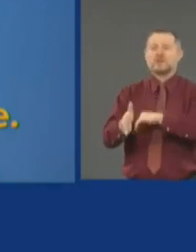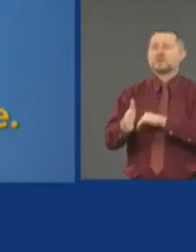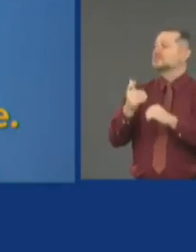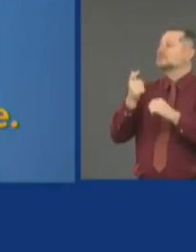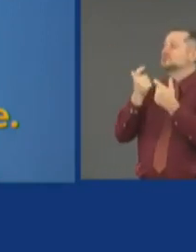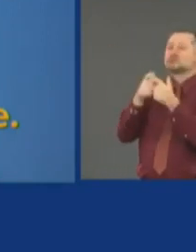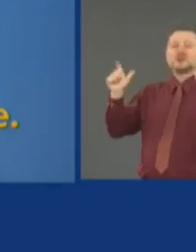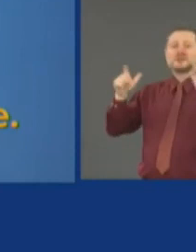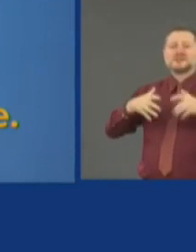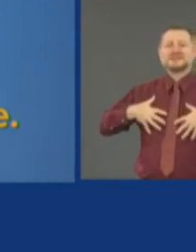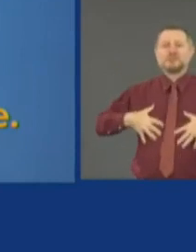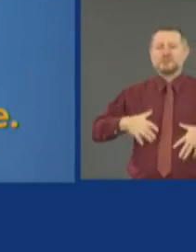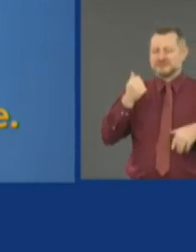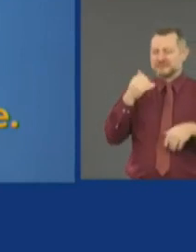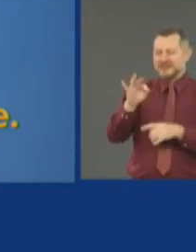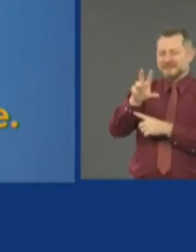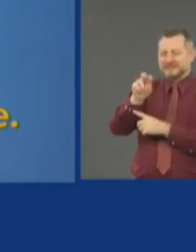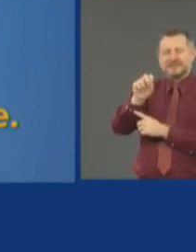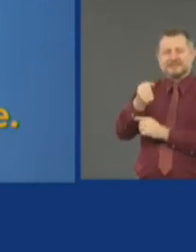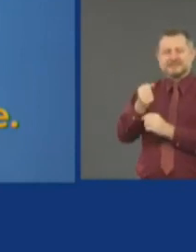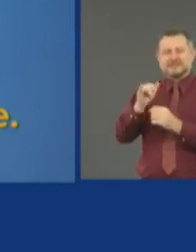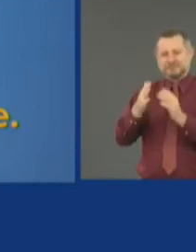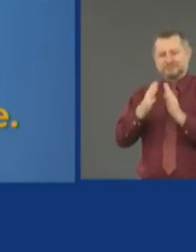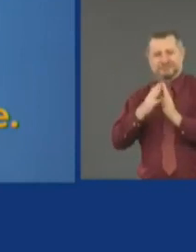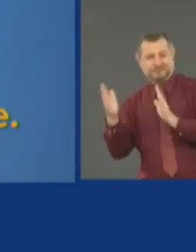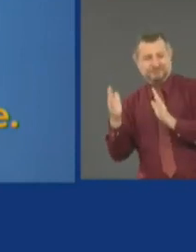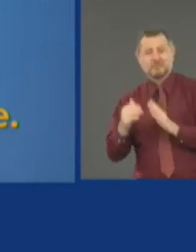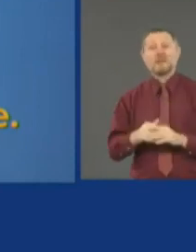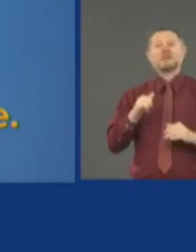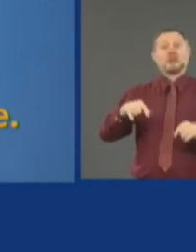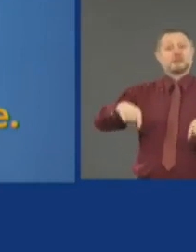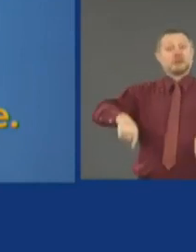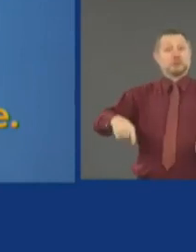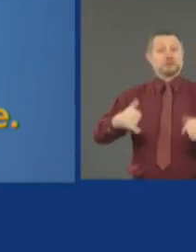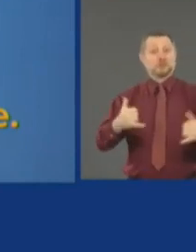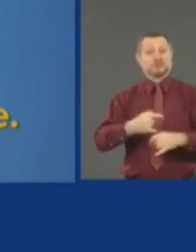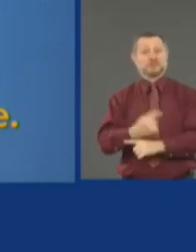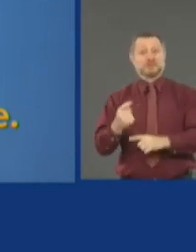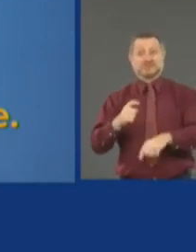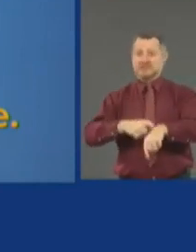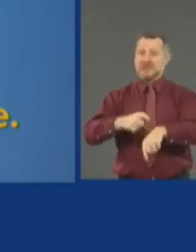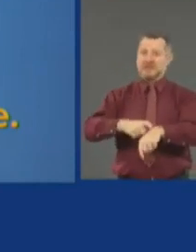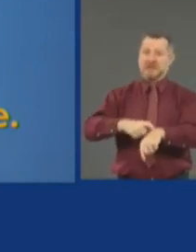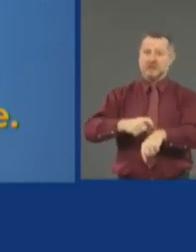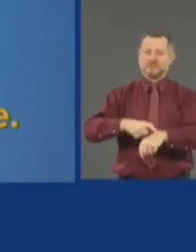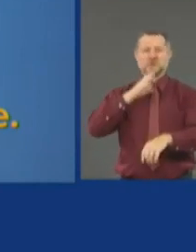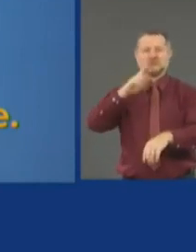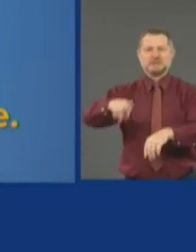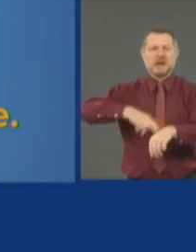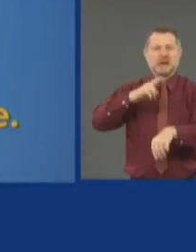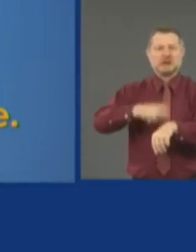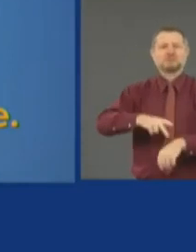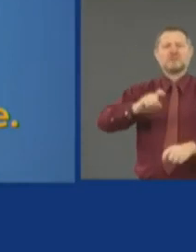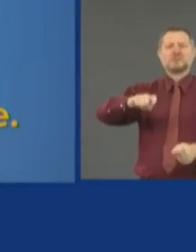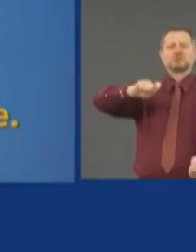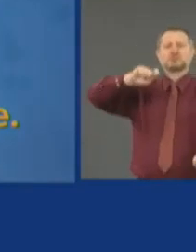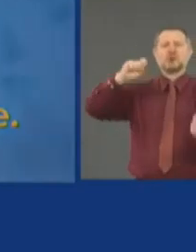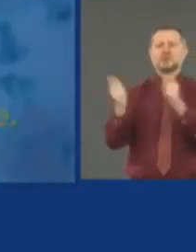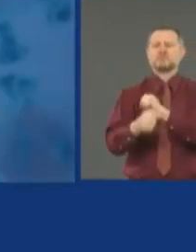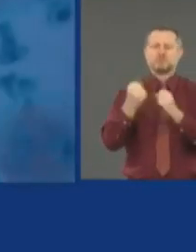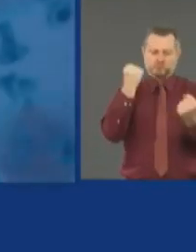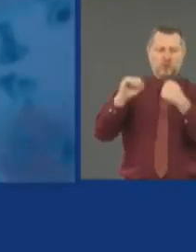change and national reform. And I think it can be a positive moment for this country, but it has to be done